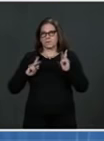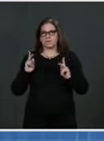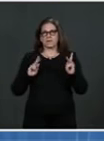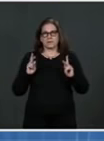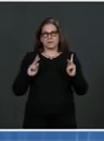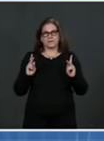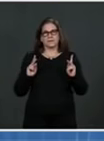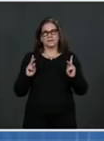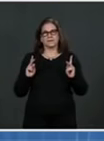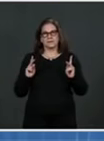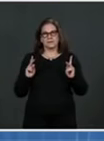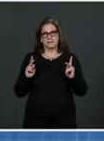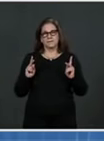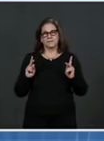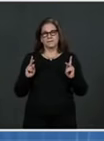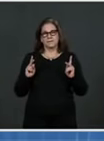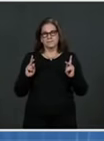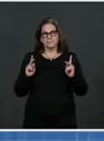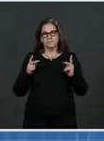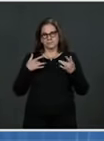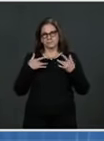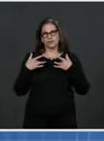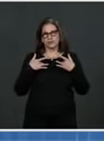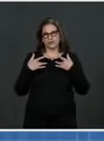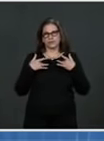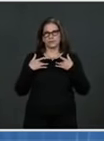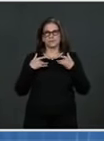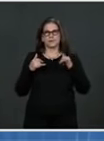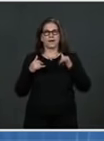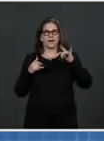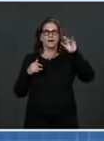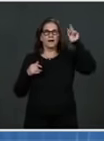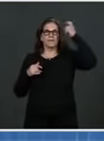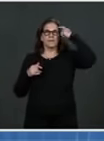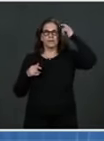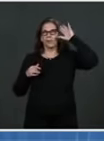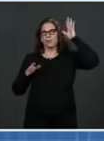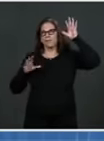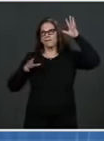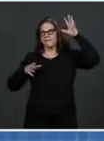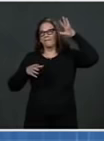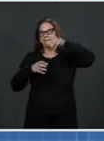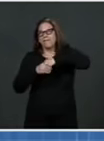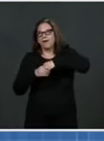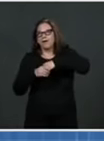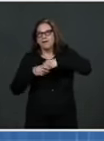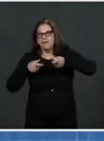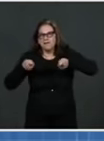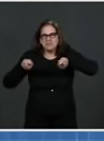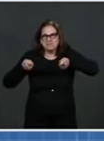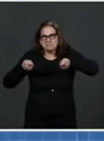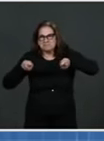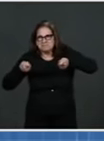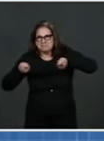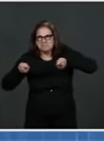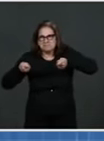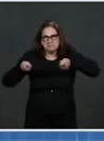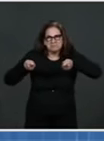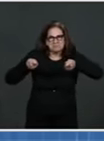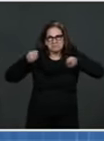the government will play too heavy handed of a role in monitoring their vaccinations, and